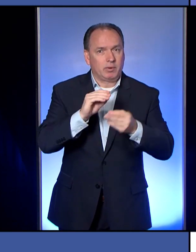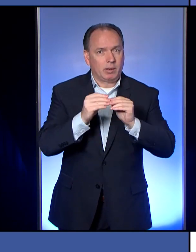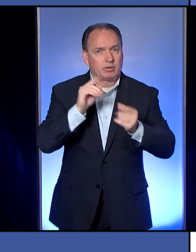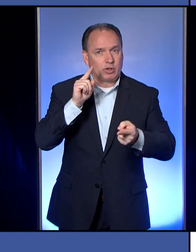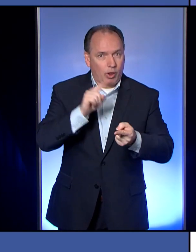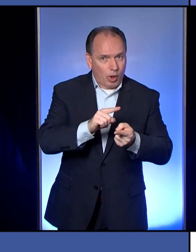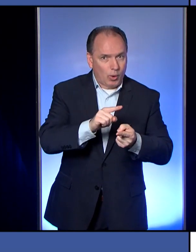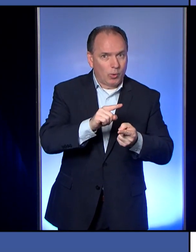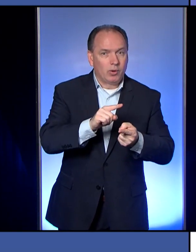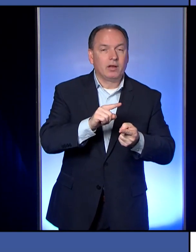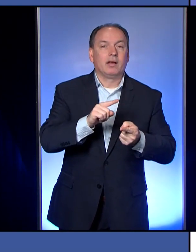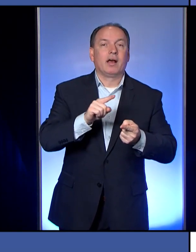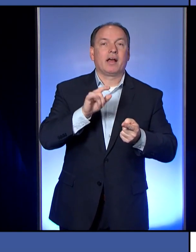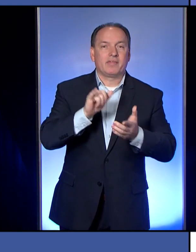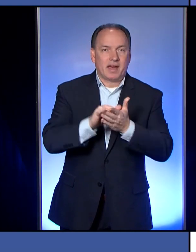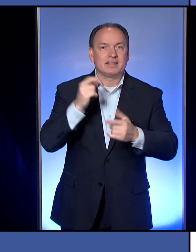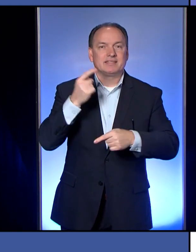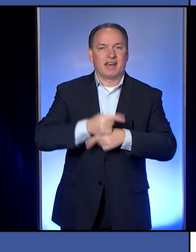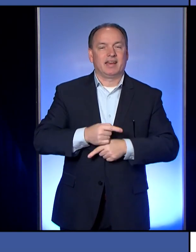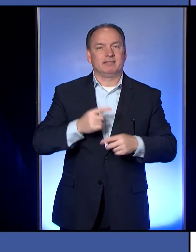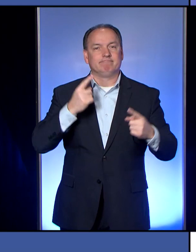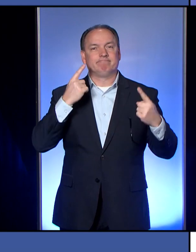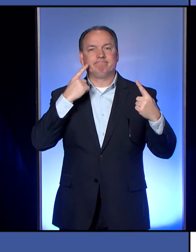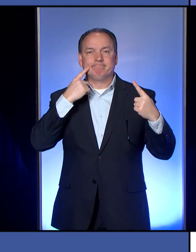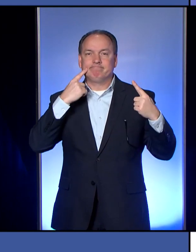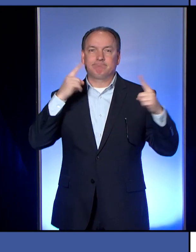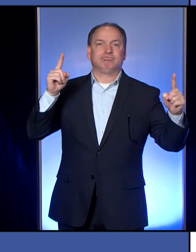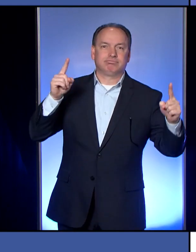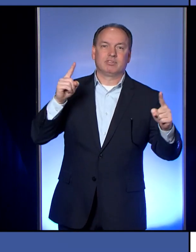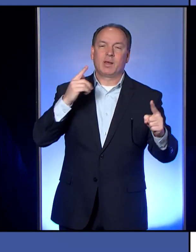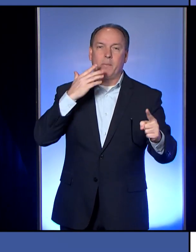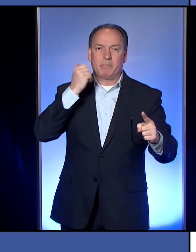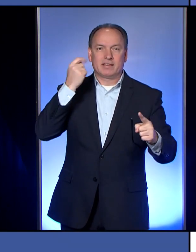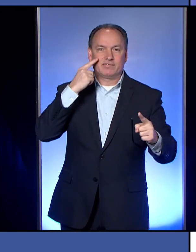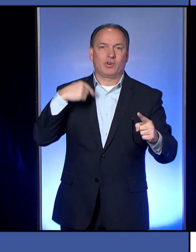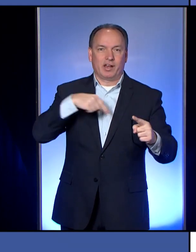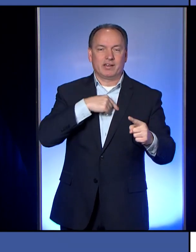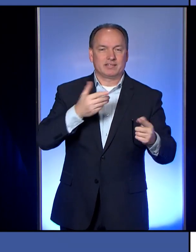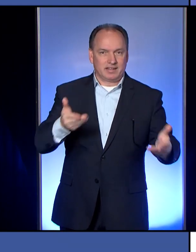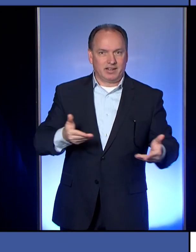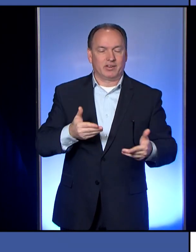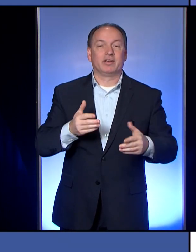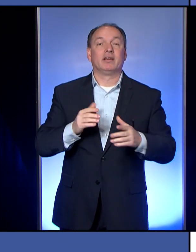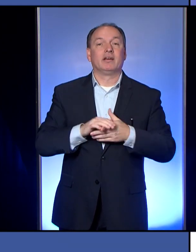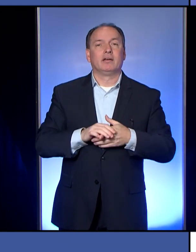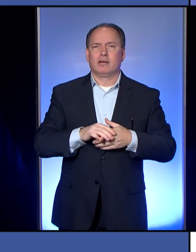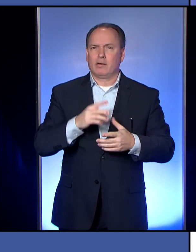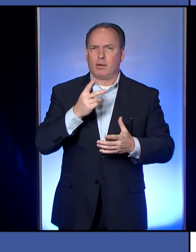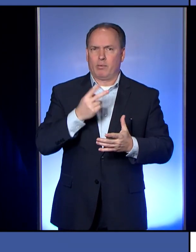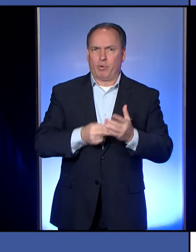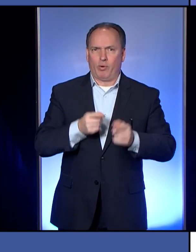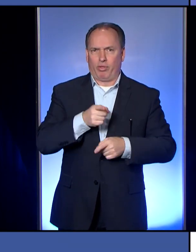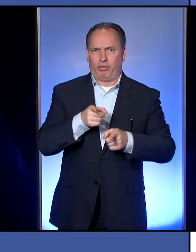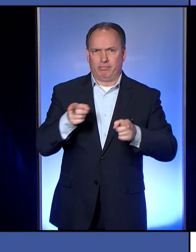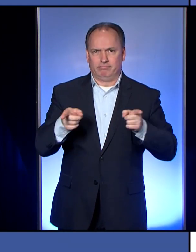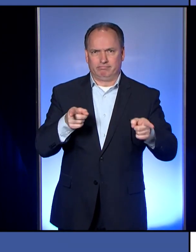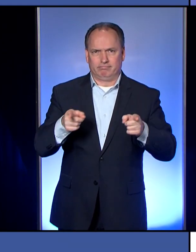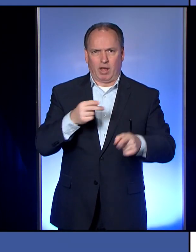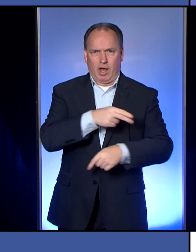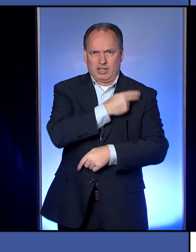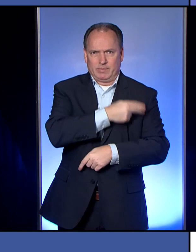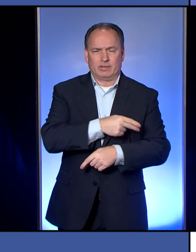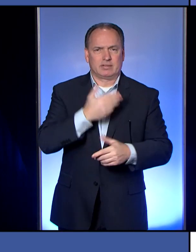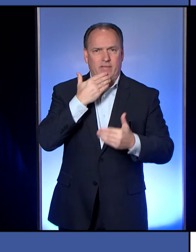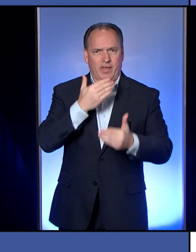is a day that's better for Erie County and saving lives here. So I've had both hospitals thank us for really